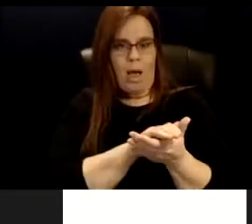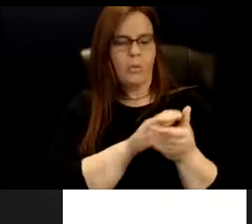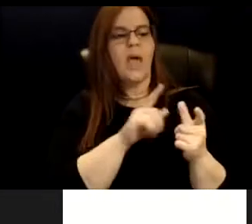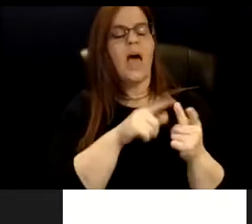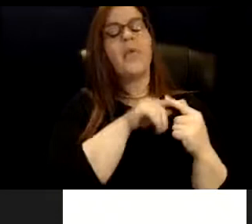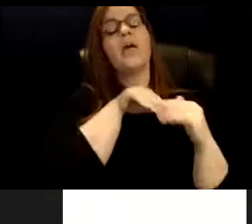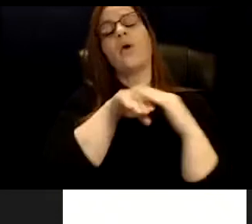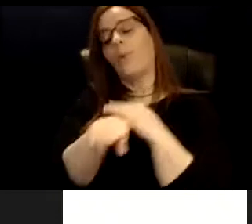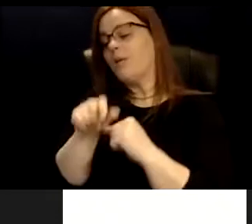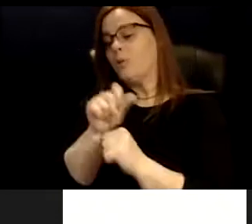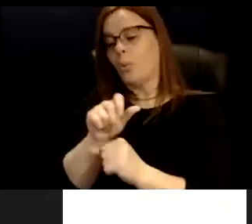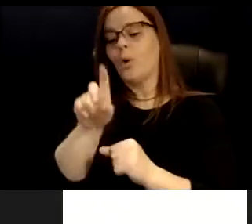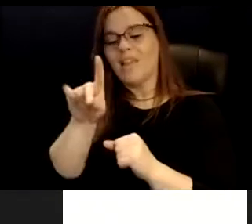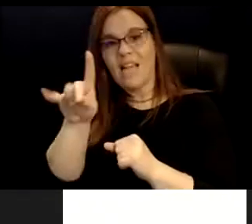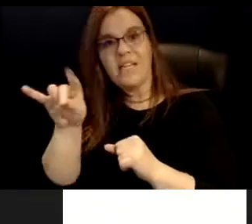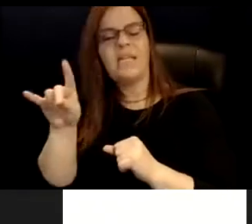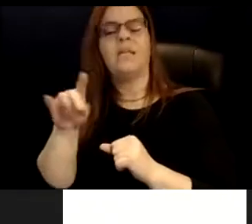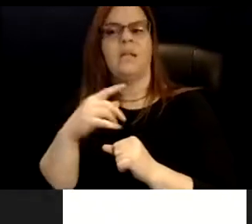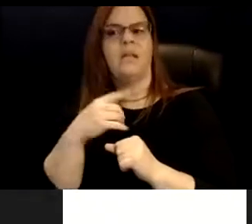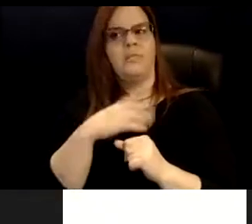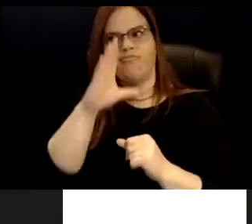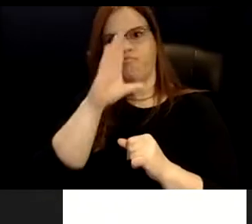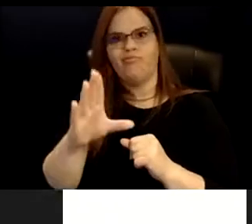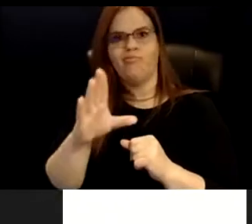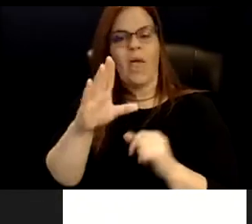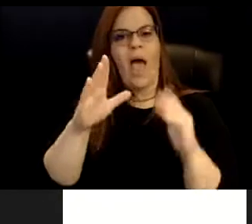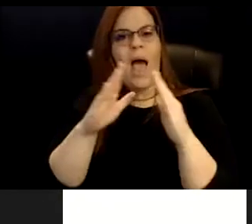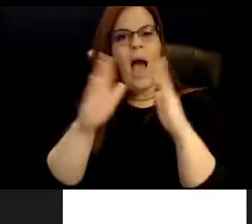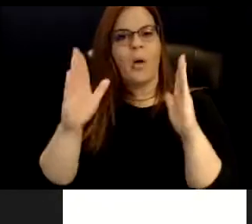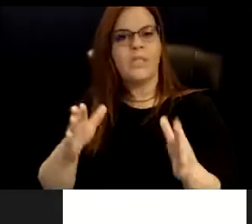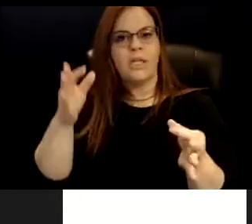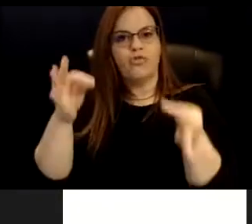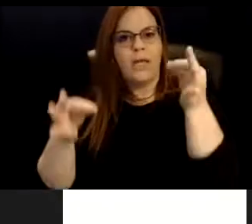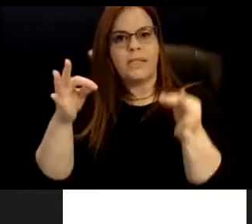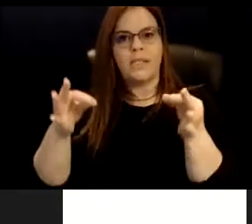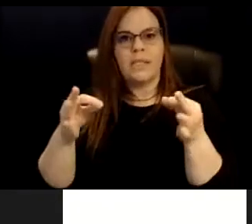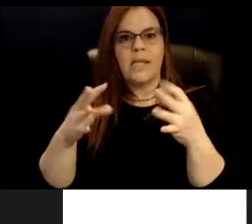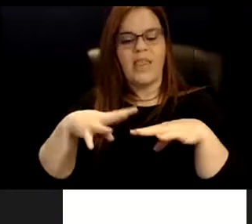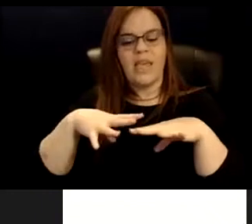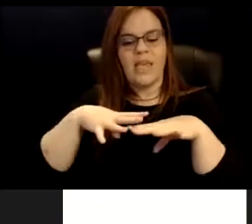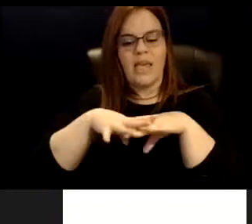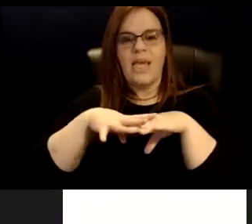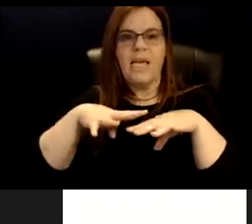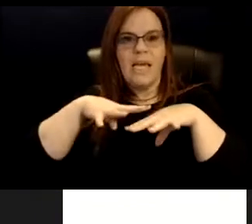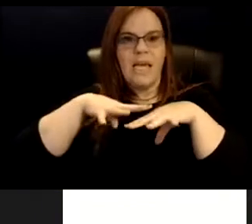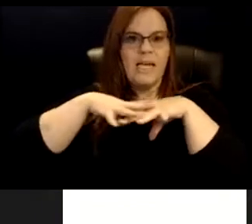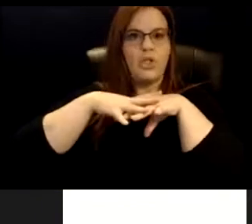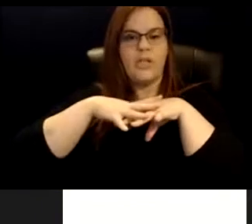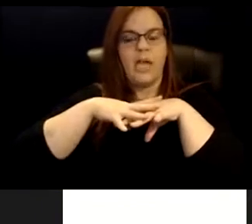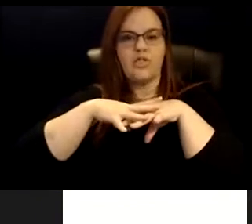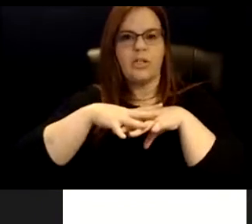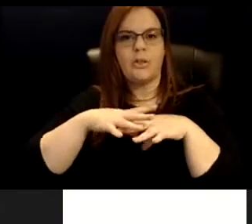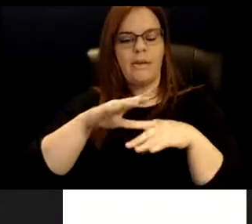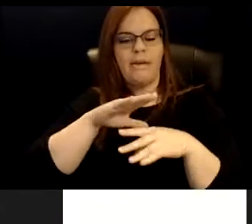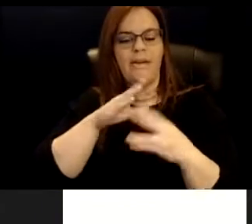in specifically direct housing justice, and the intersections of sort of the intergovernmental